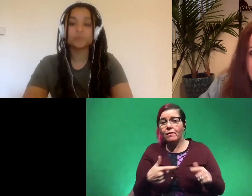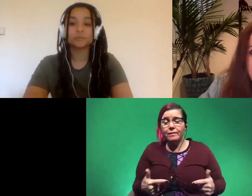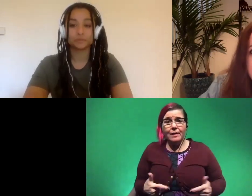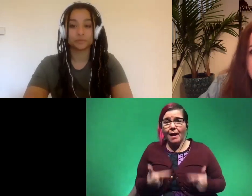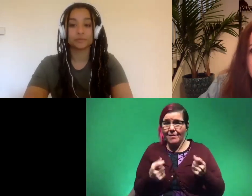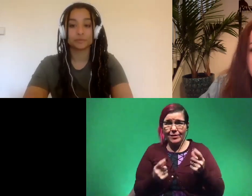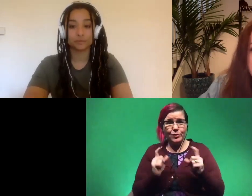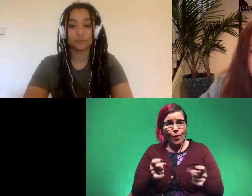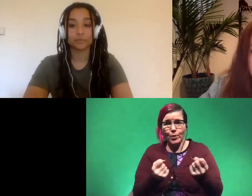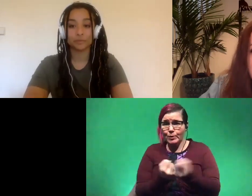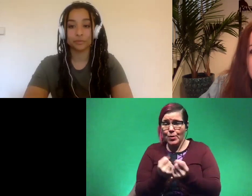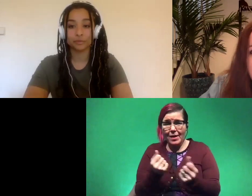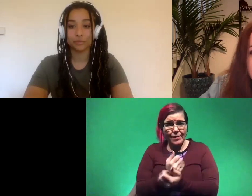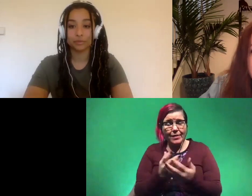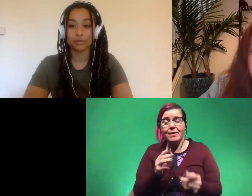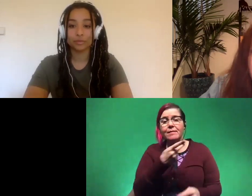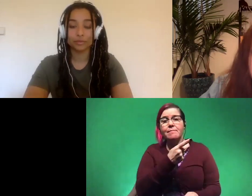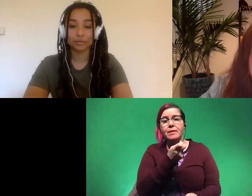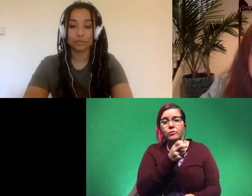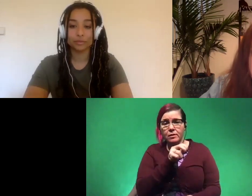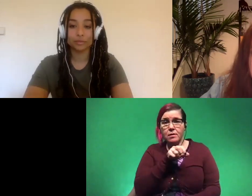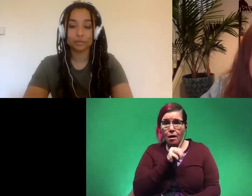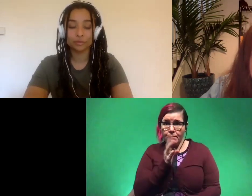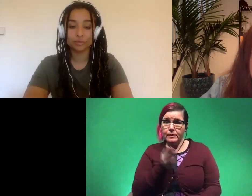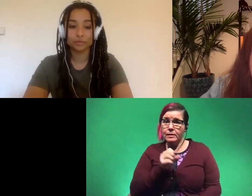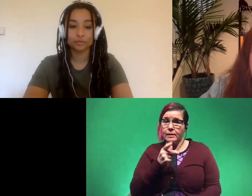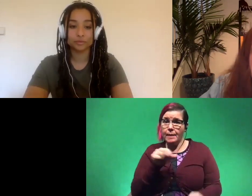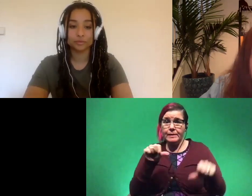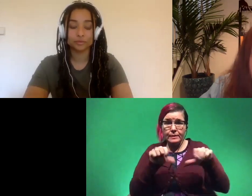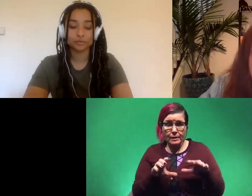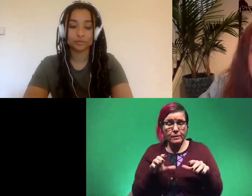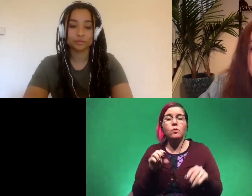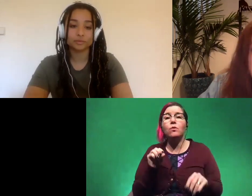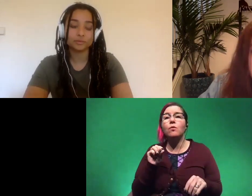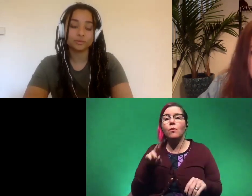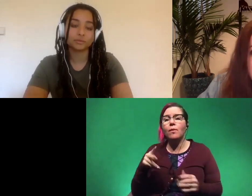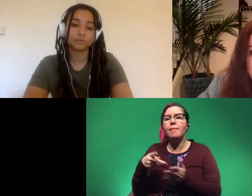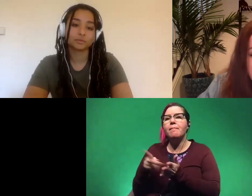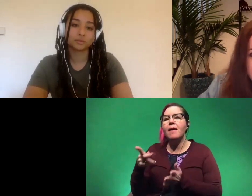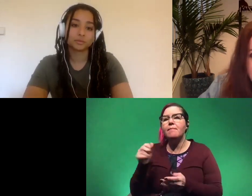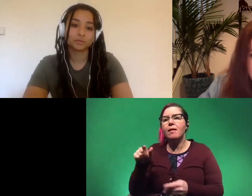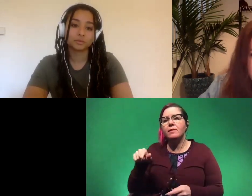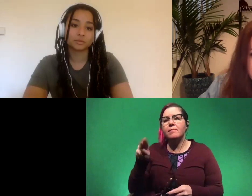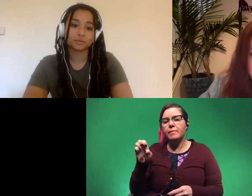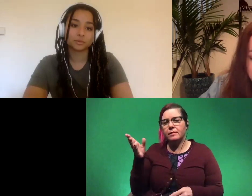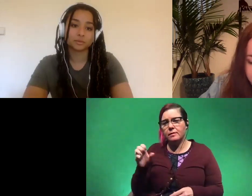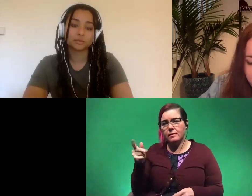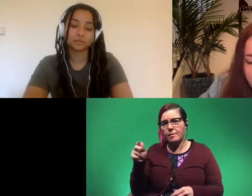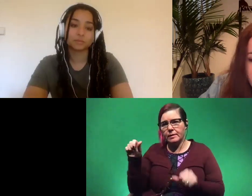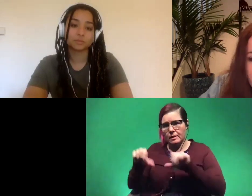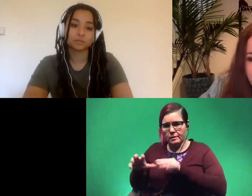donor supported so you can go to patreon.com skype a scientist or paypal.me slash skype a scientist